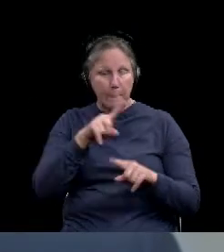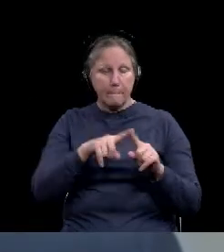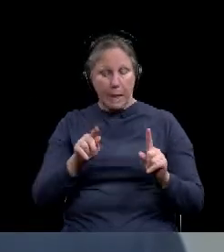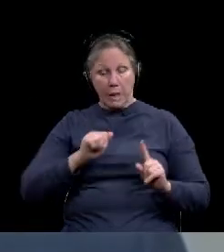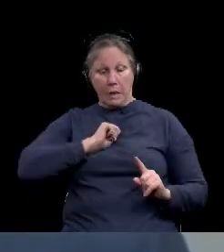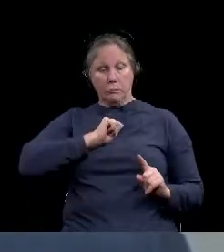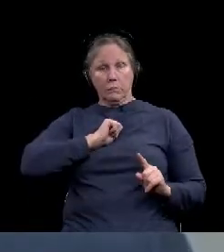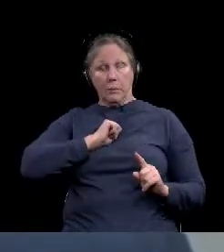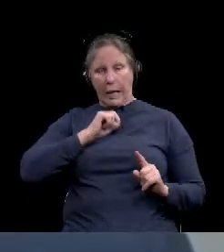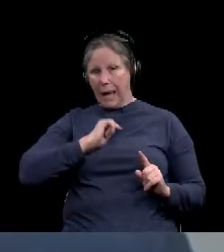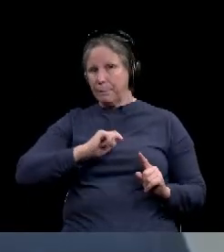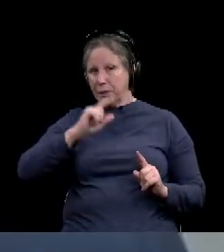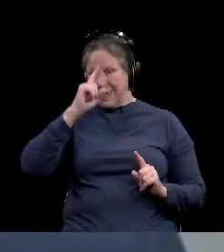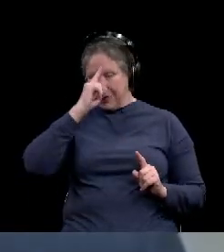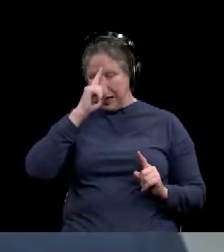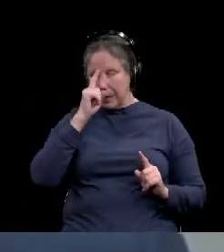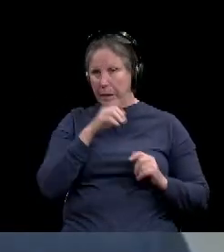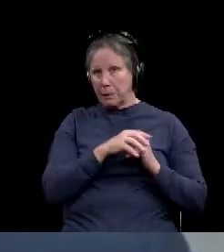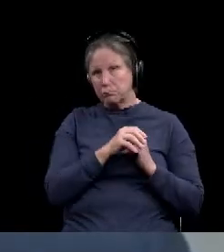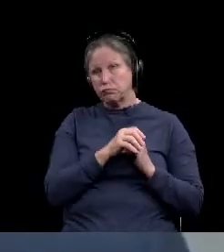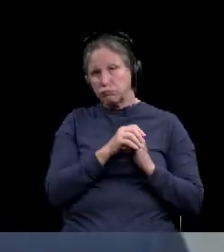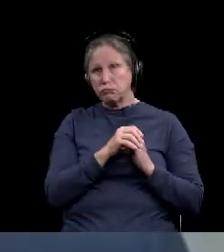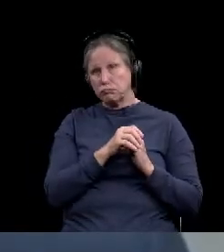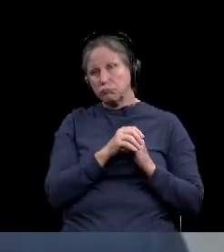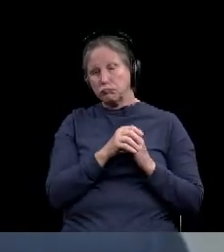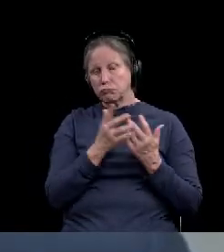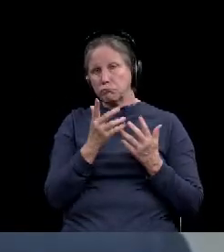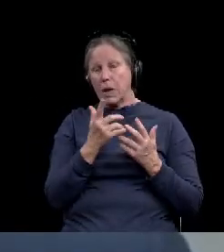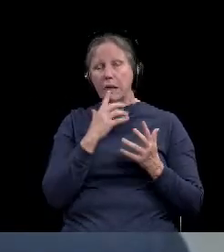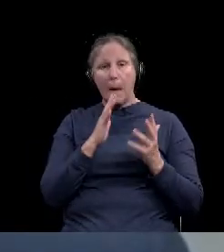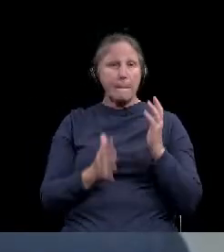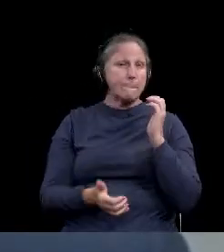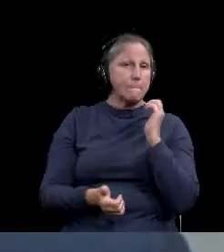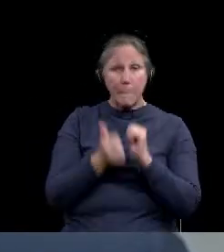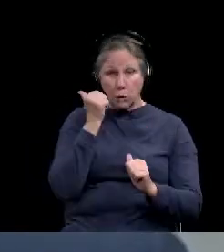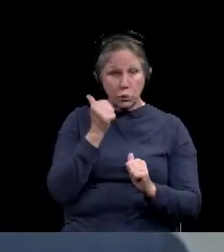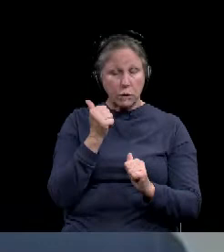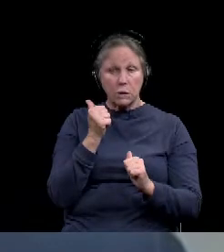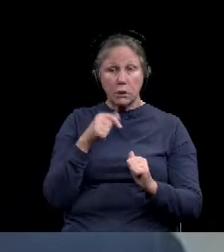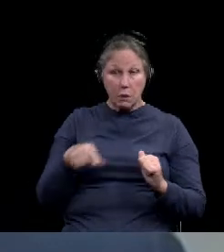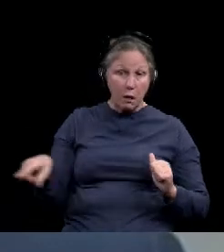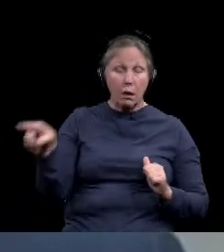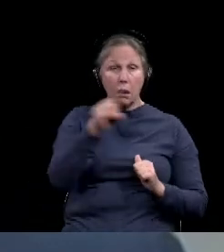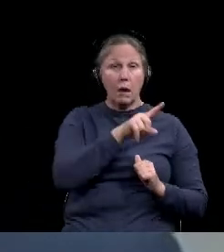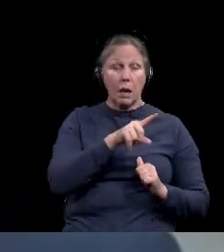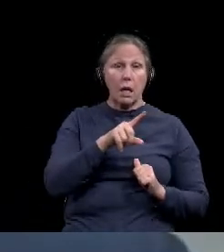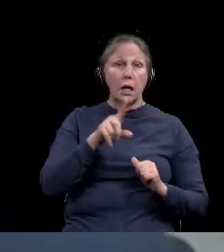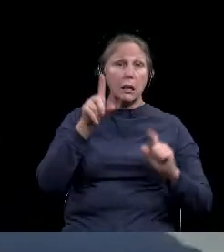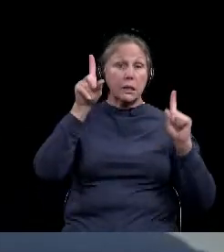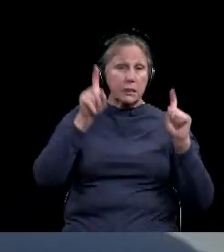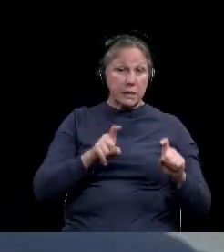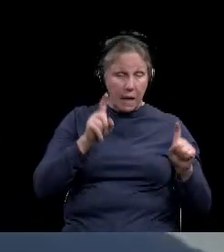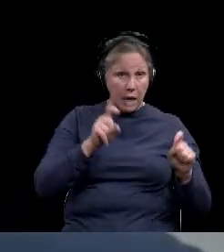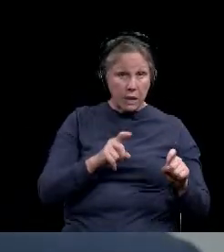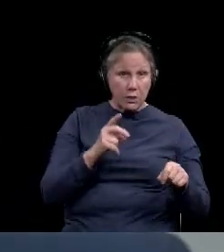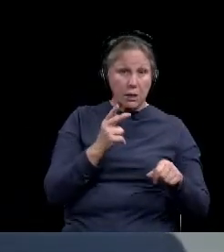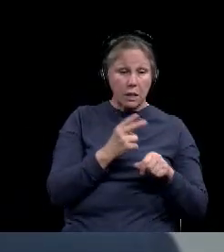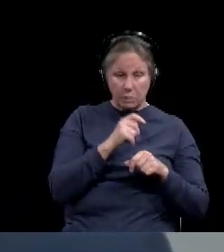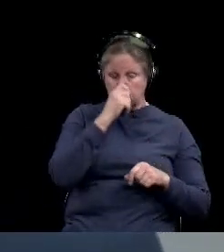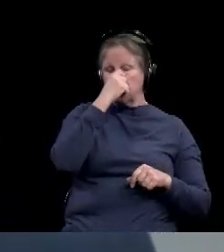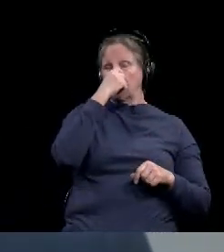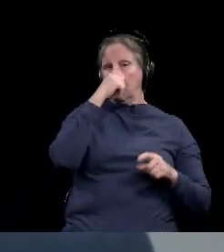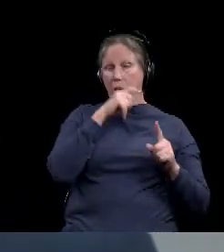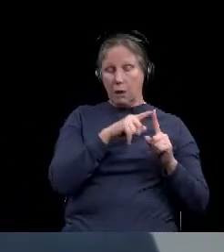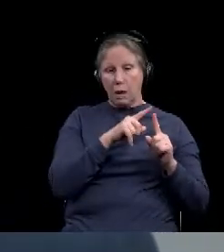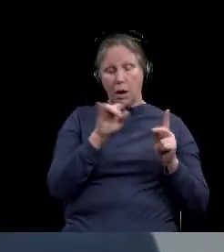that, that just about any, um, platform, any test or testing platform that can be used for nasal pharyngeal can also